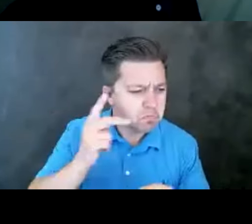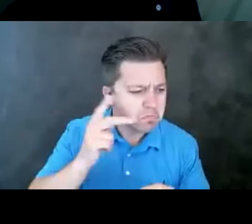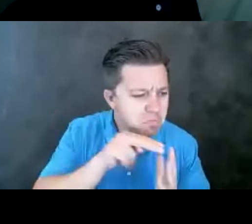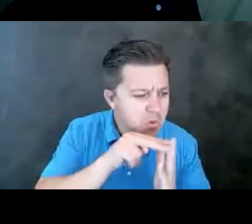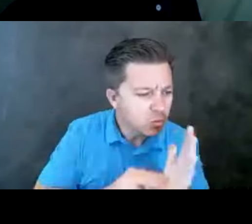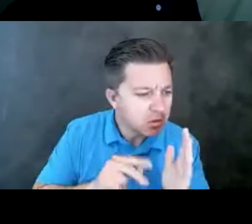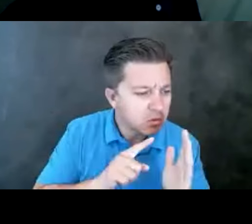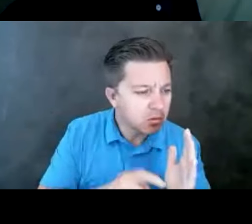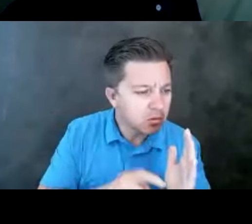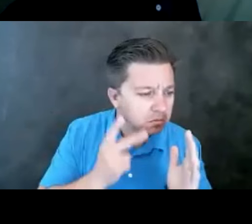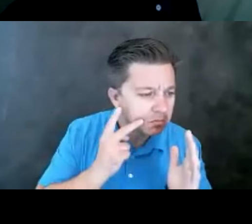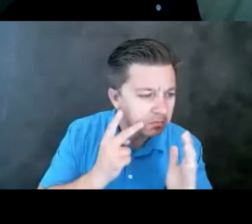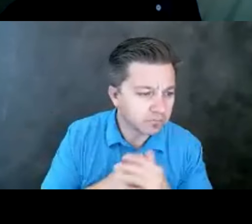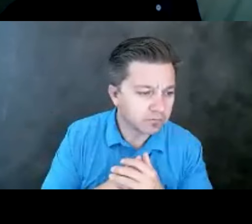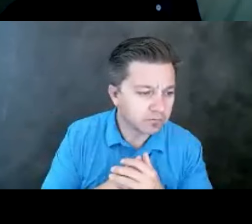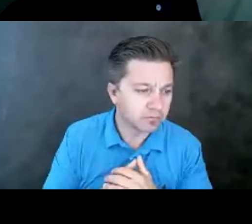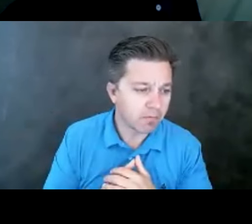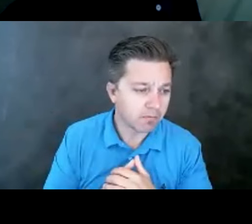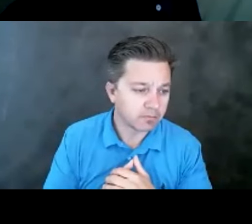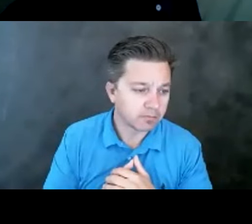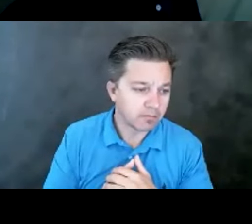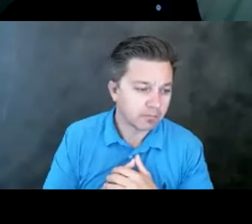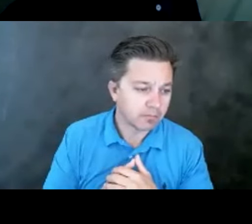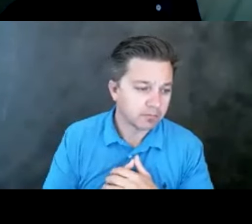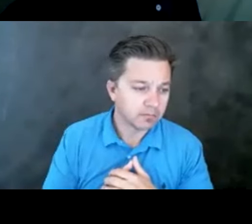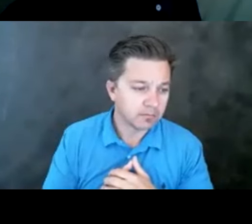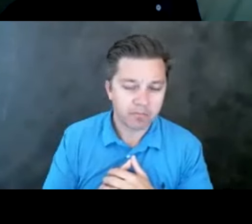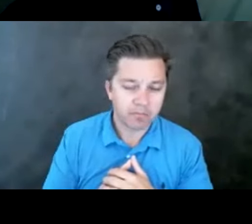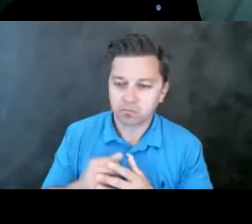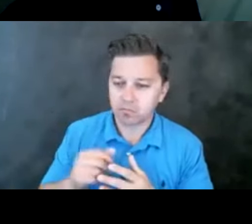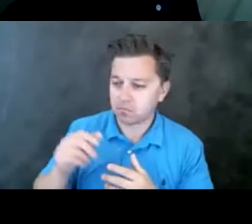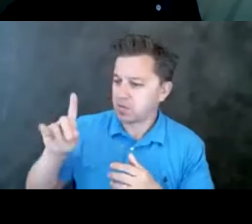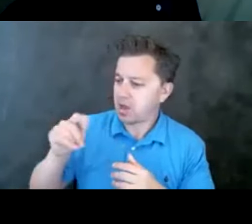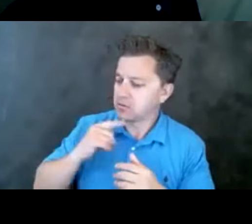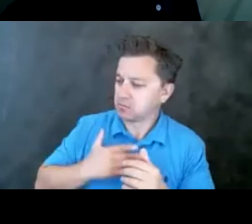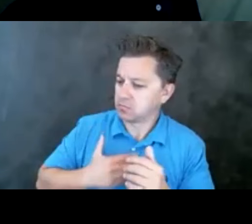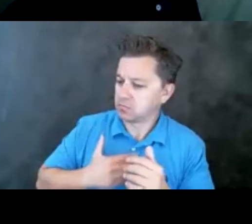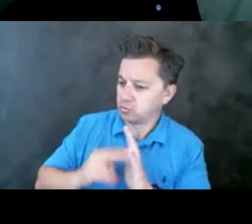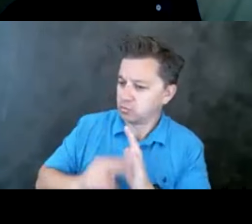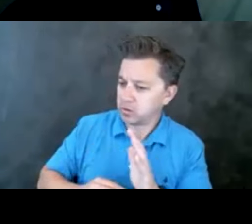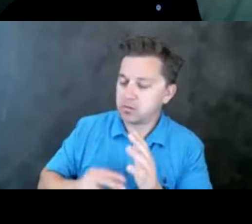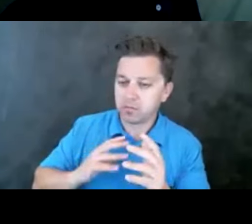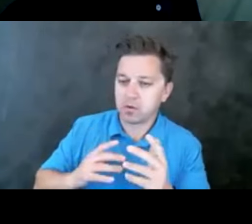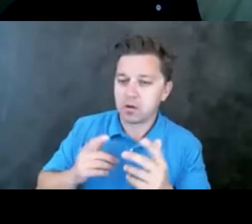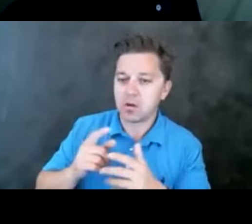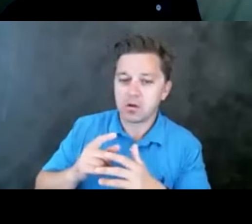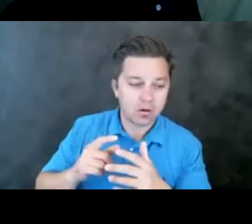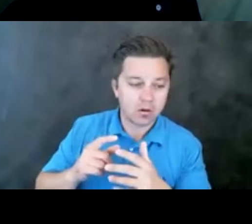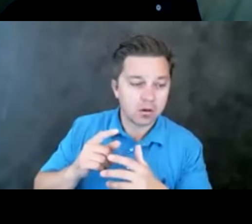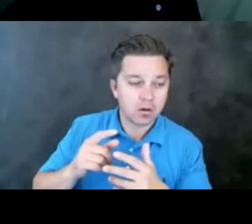Oh, I want me to read them to you. Sure. What do you attribute the increase in hangings and suffocations to?